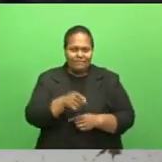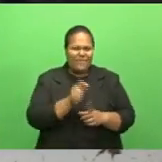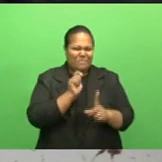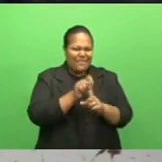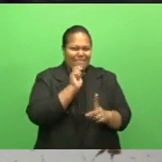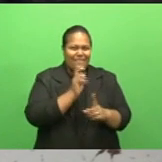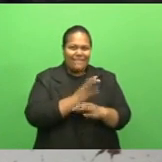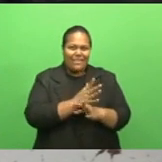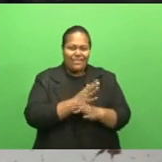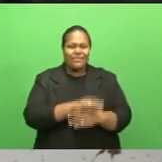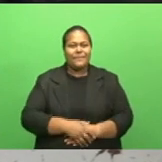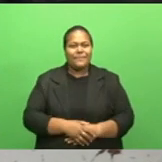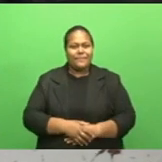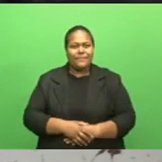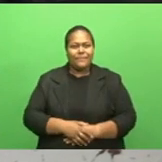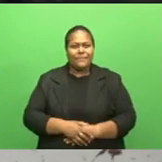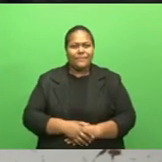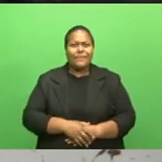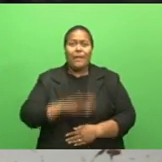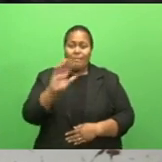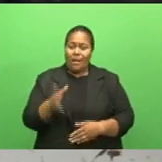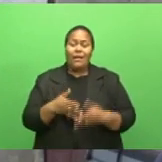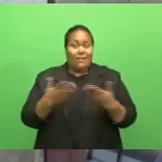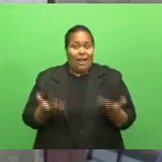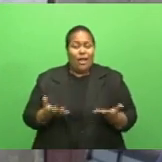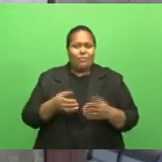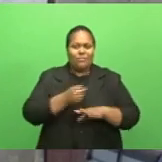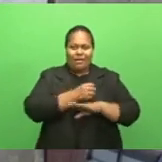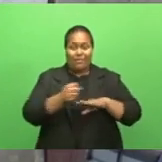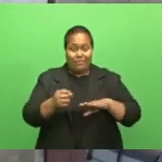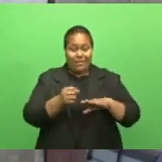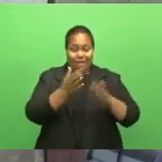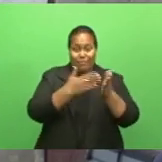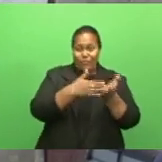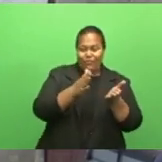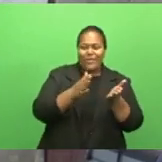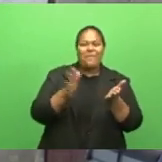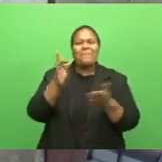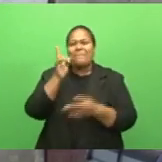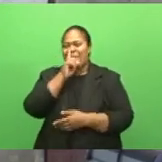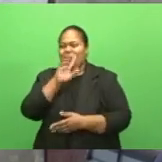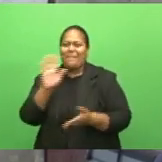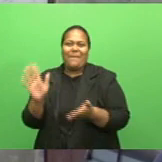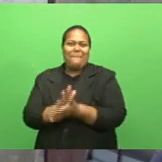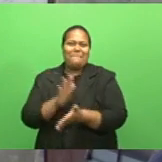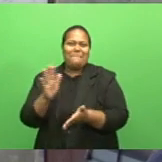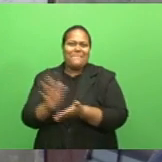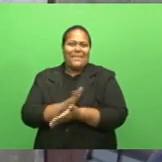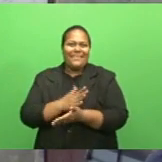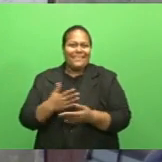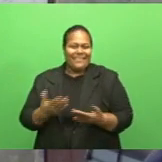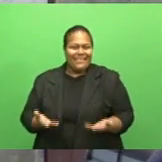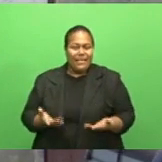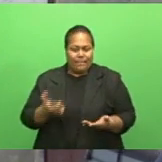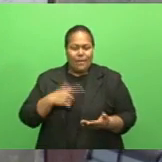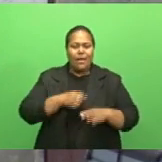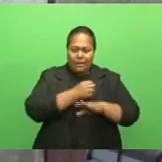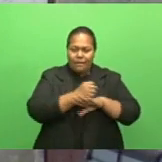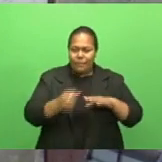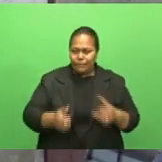vendors are pleased with the decision taken by the government. I think it's the best idea the government has come around with.